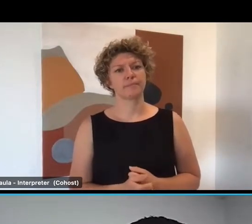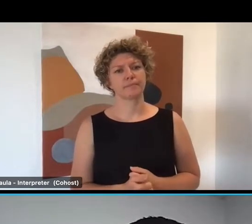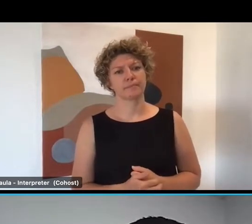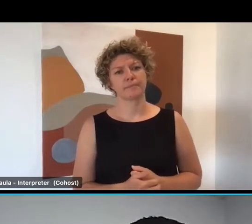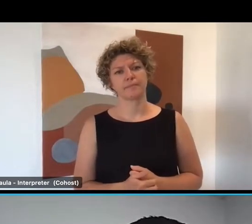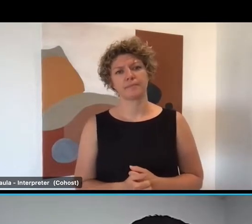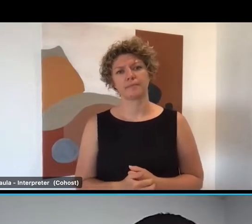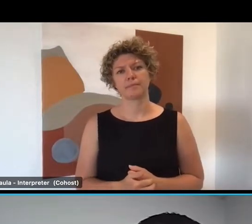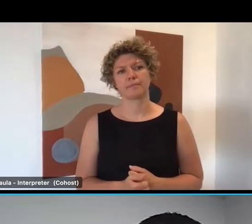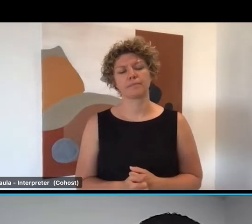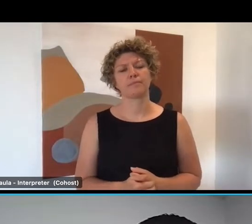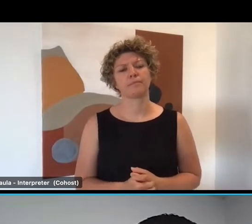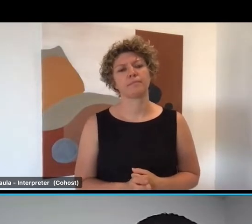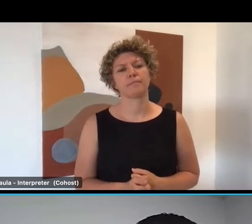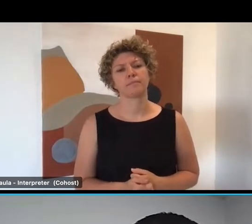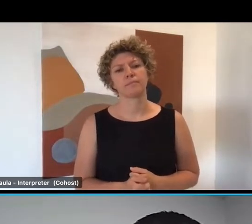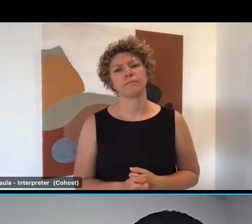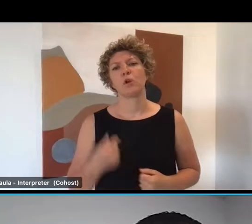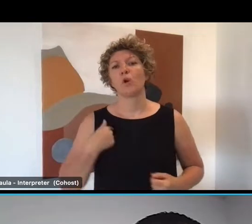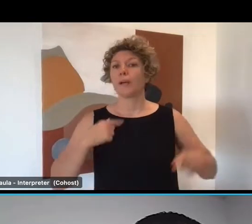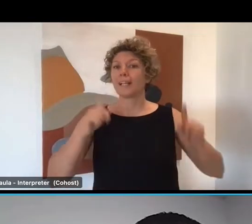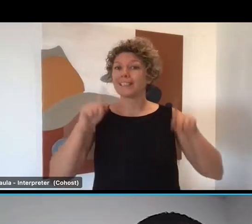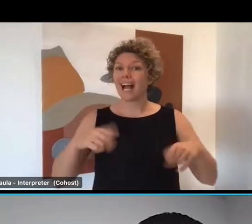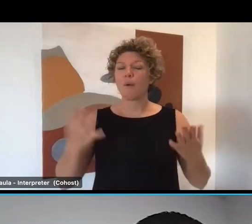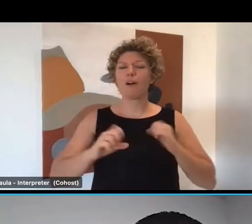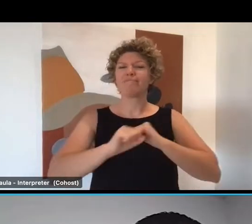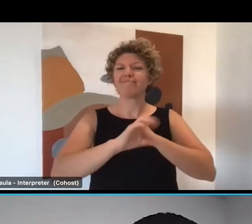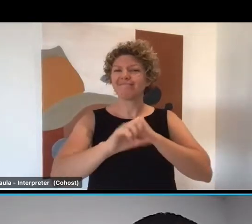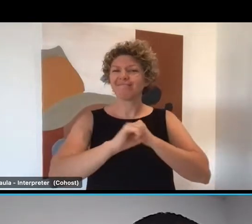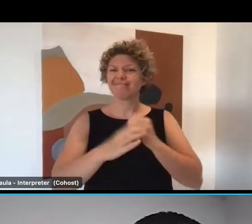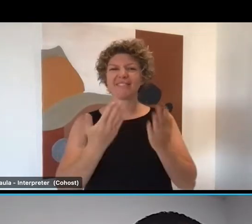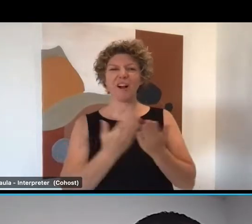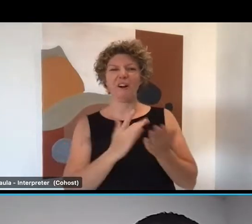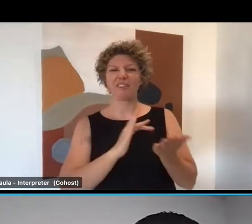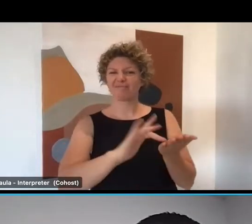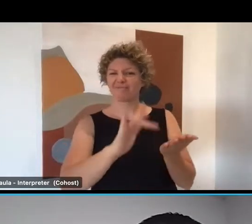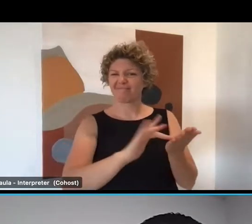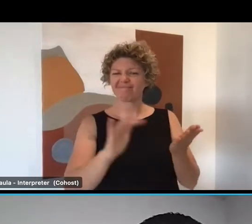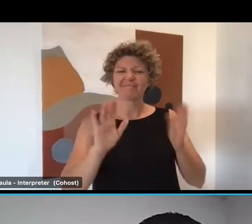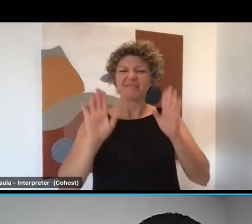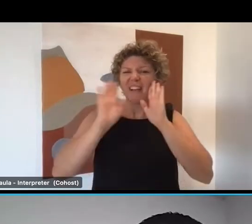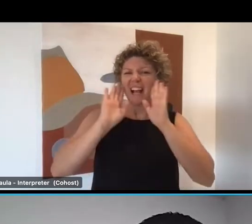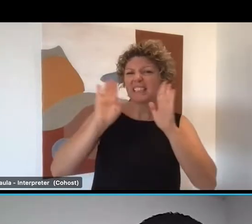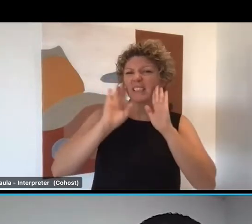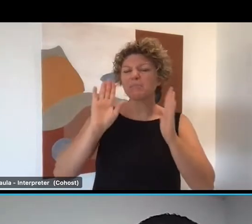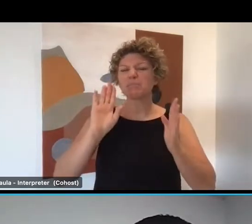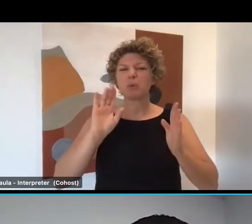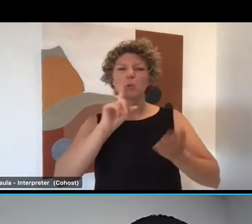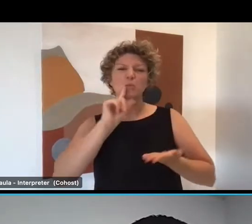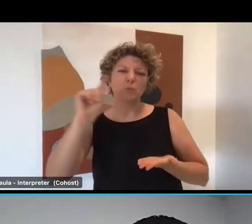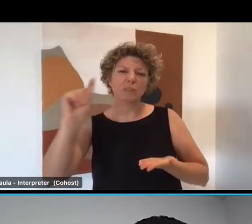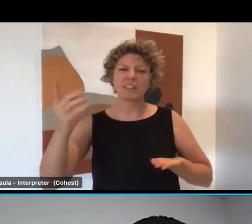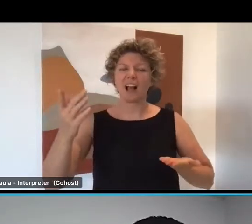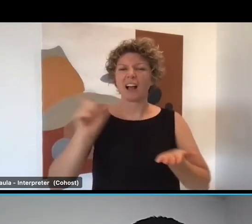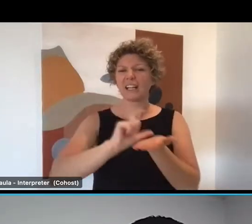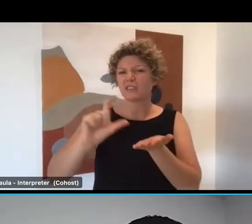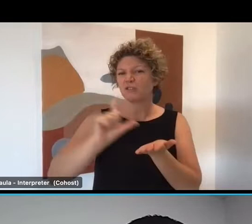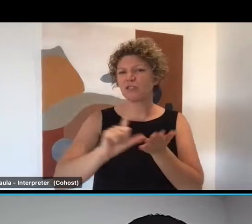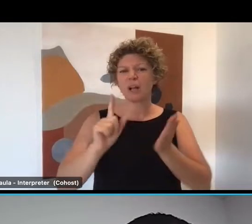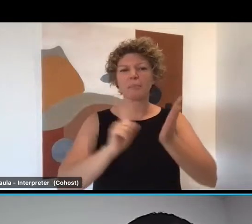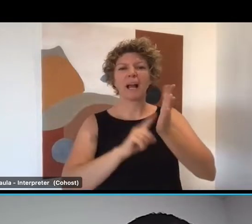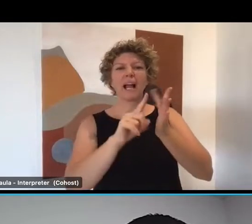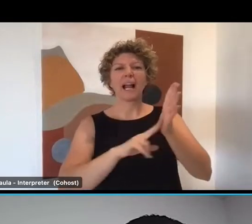David So we started off our social media campaign around late June. David We've used LinkedIn